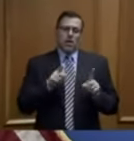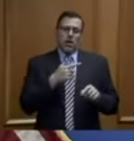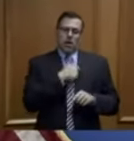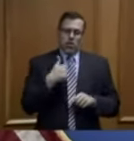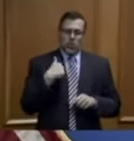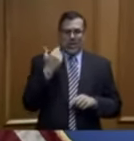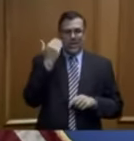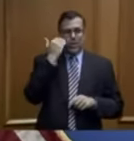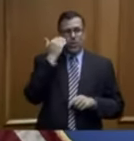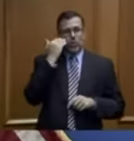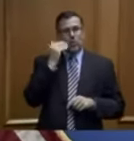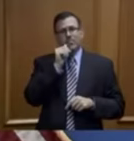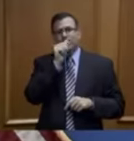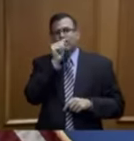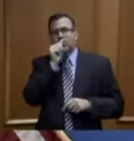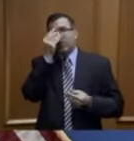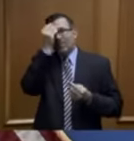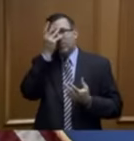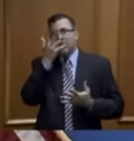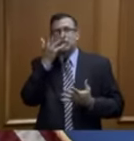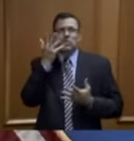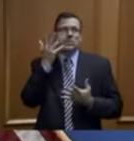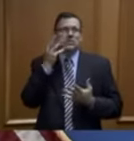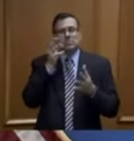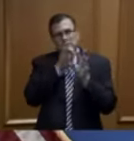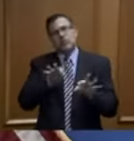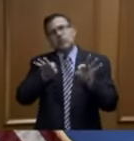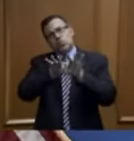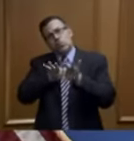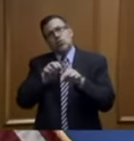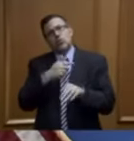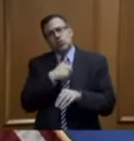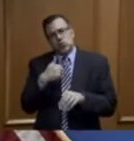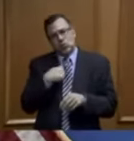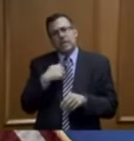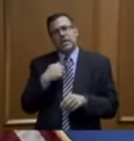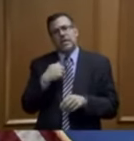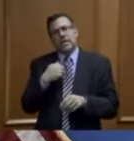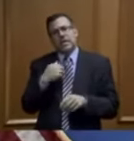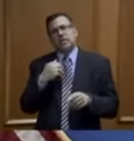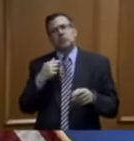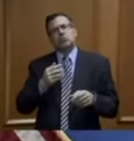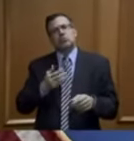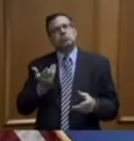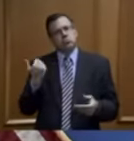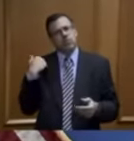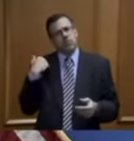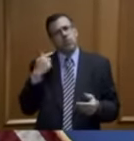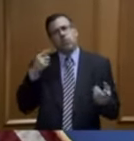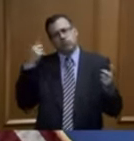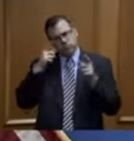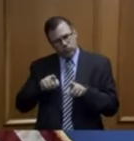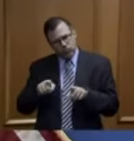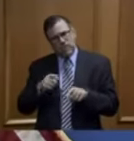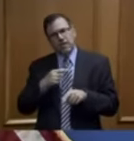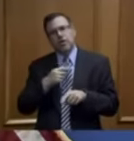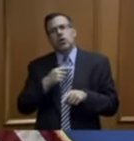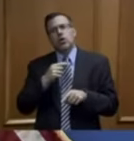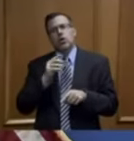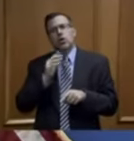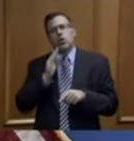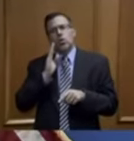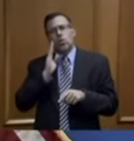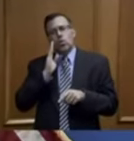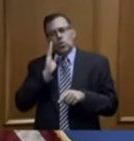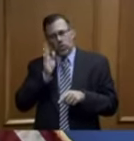information is important to protect whenever possible. So we let law enforcement know that we would be working to get to get personal